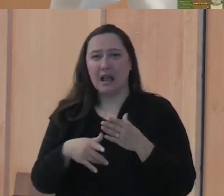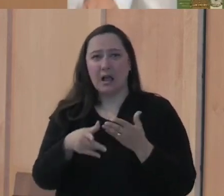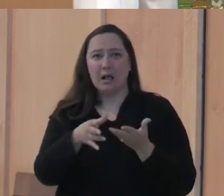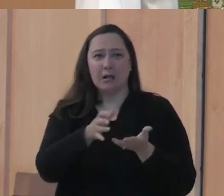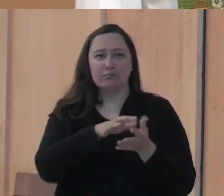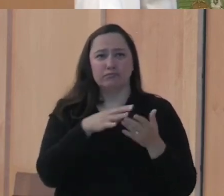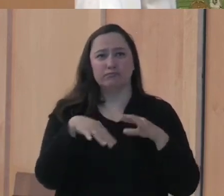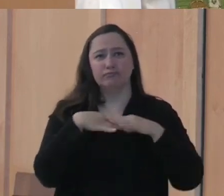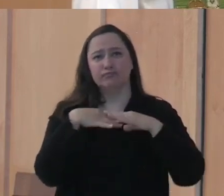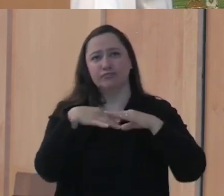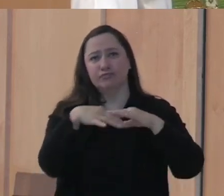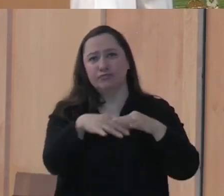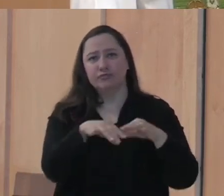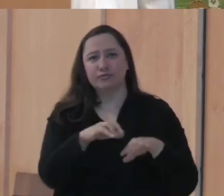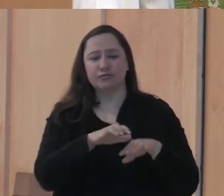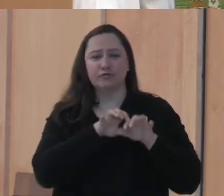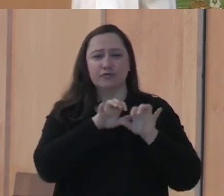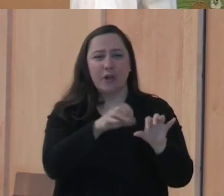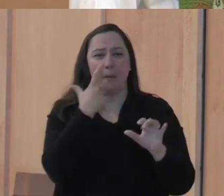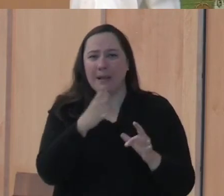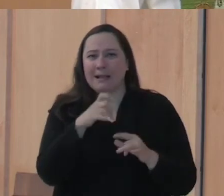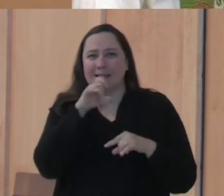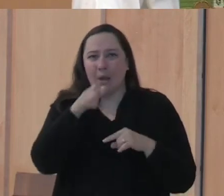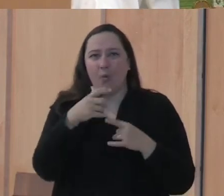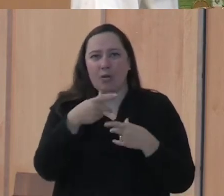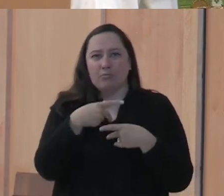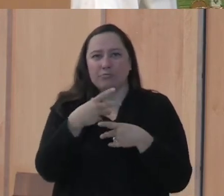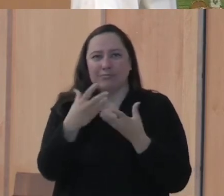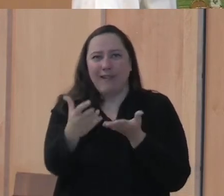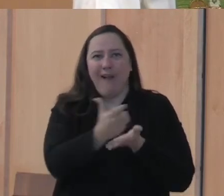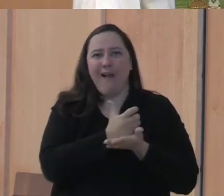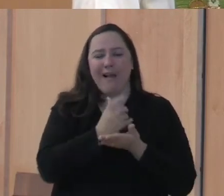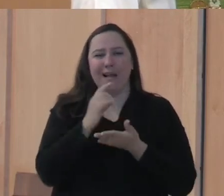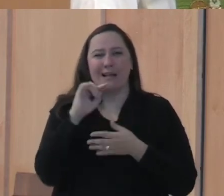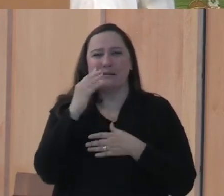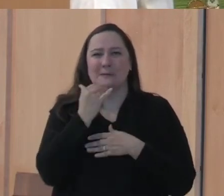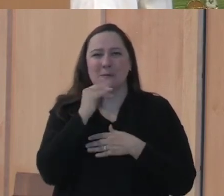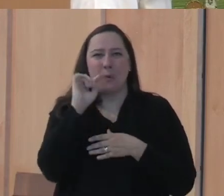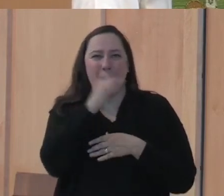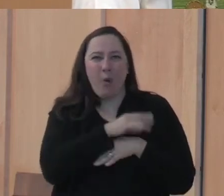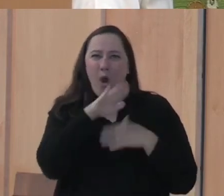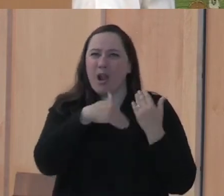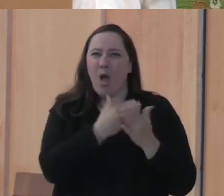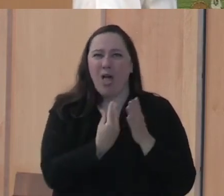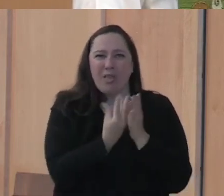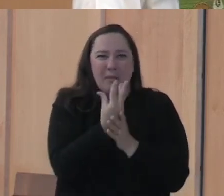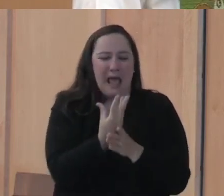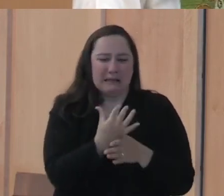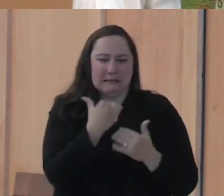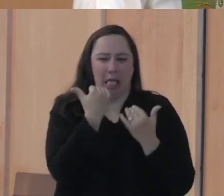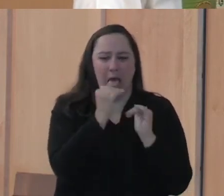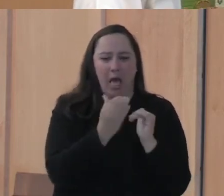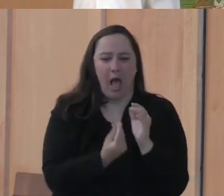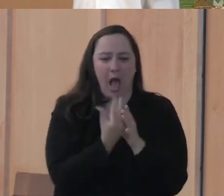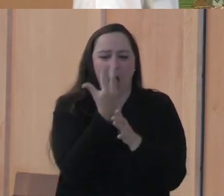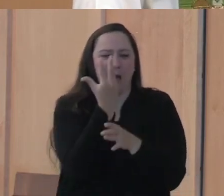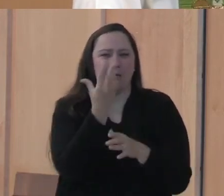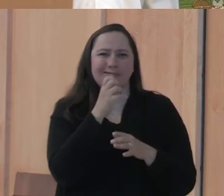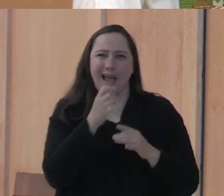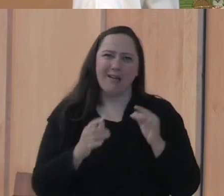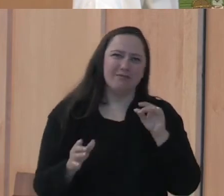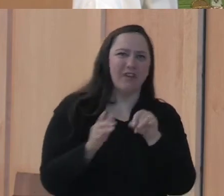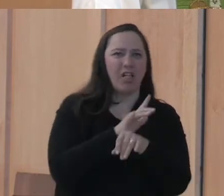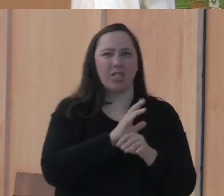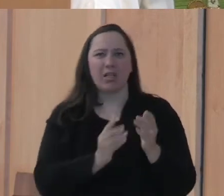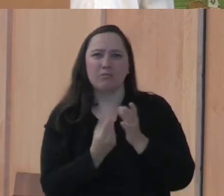flat because they weren't going to get any sweet corn out of that field. All the plants were so stunted in their growth because of the weeds that even